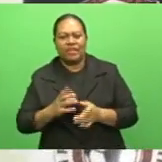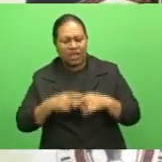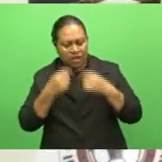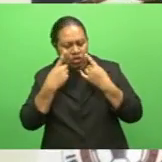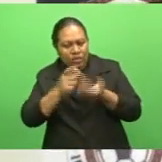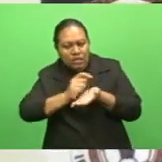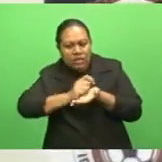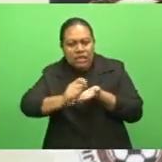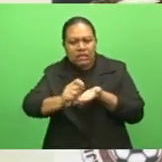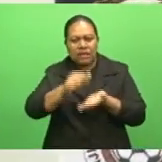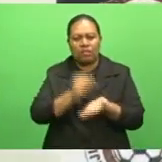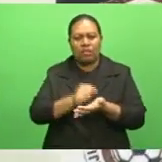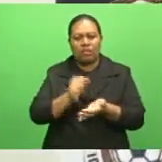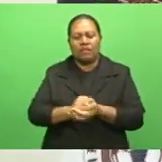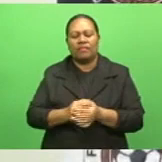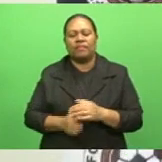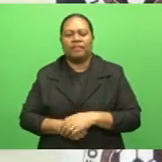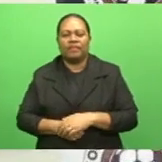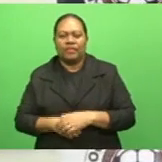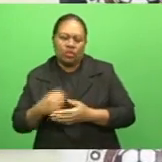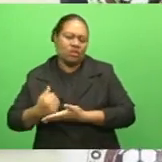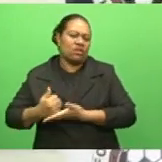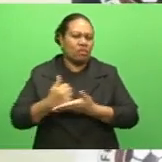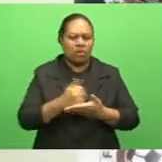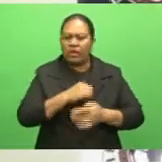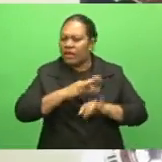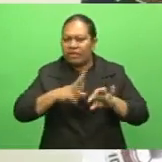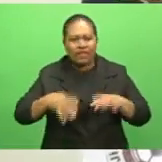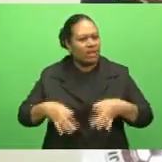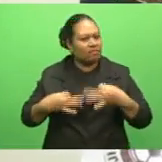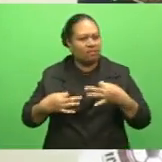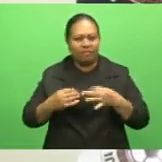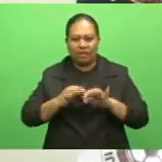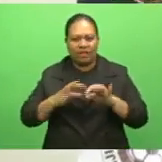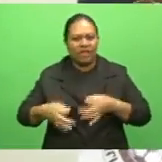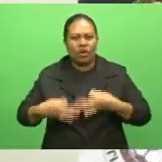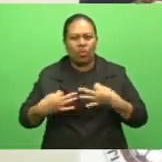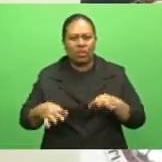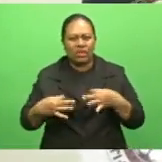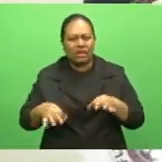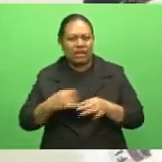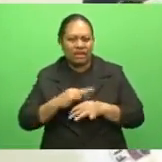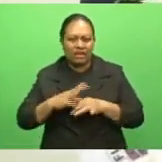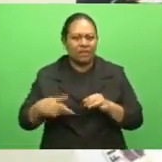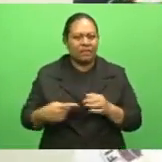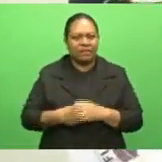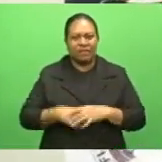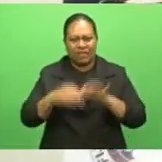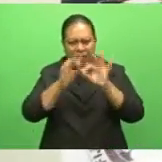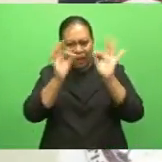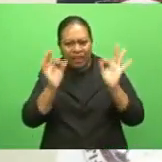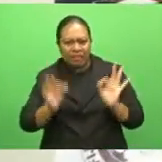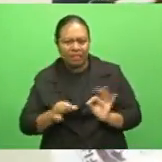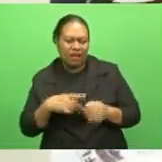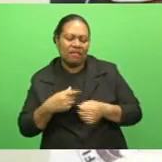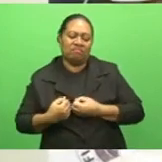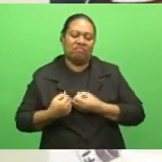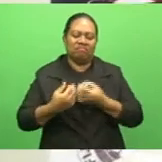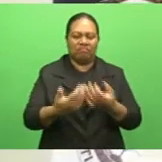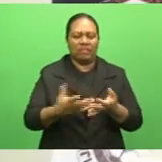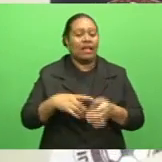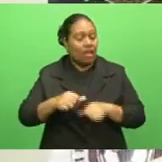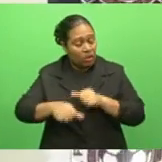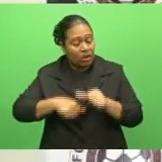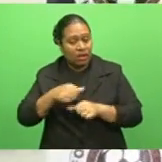committees that runs it and vets every acquittal before expenditures and all those things. So this is something, as an organization, you have to make sure.